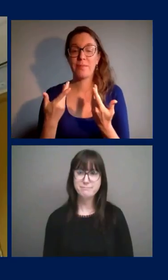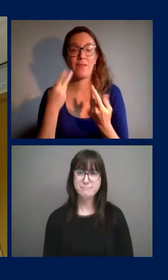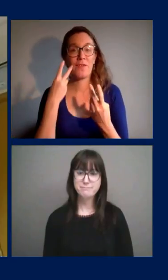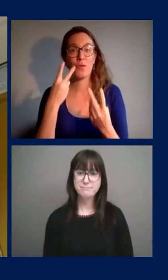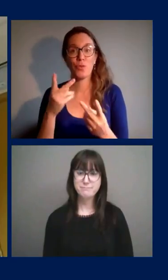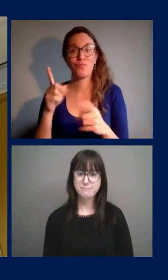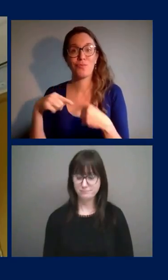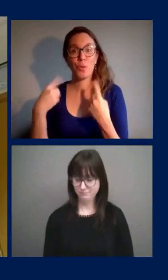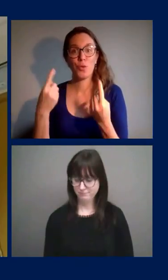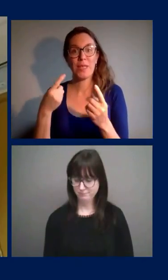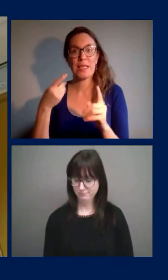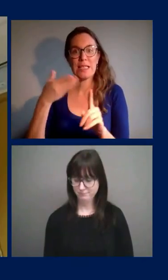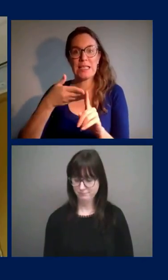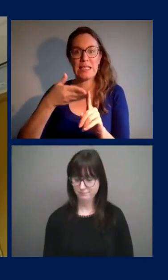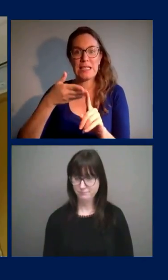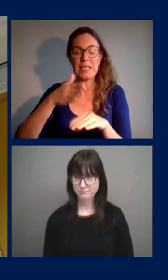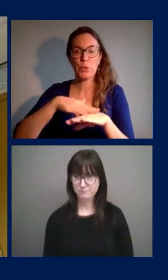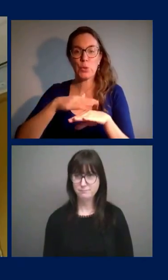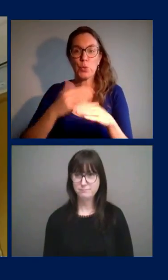paramètres, au niveau,